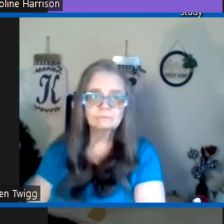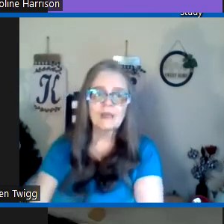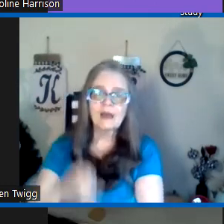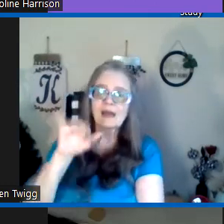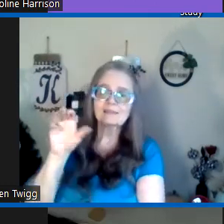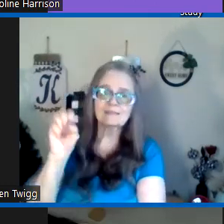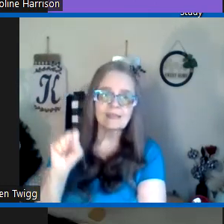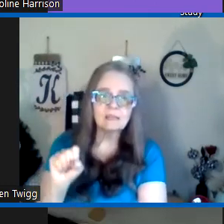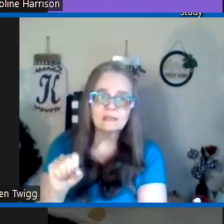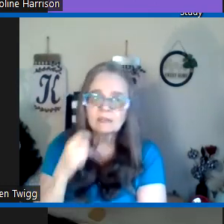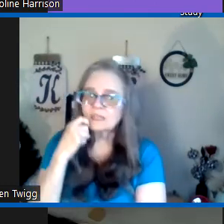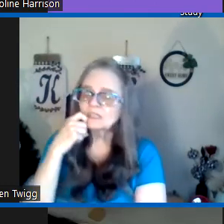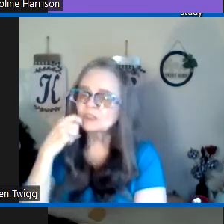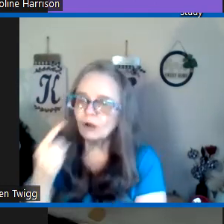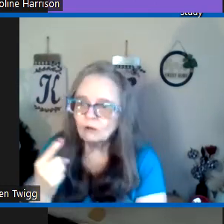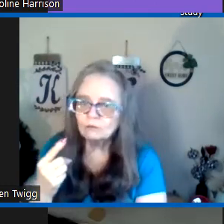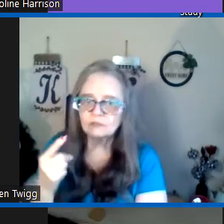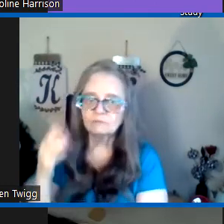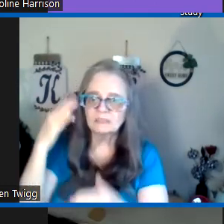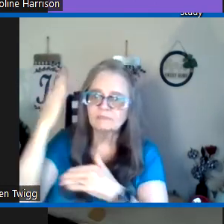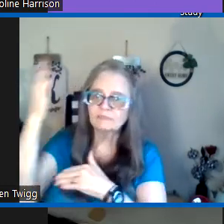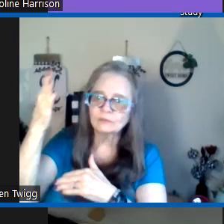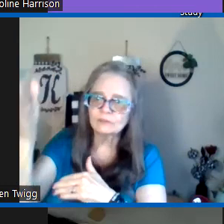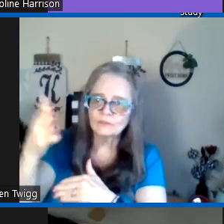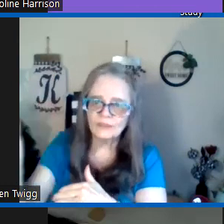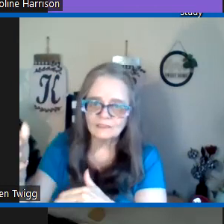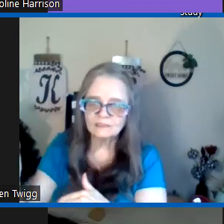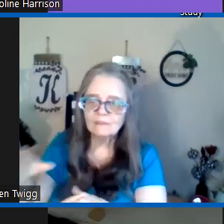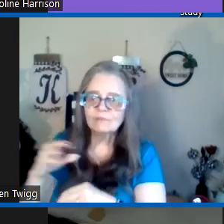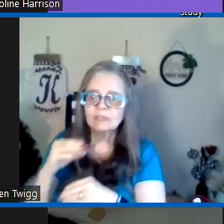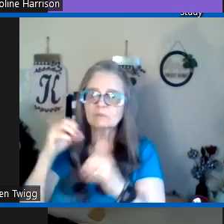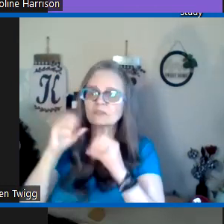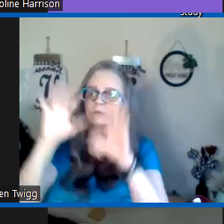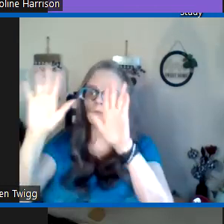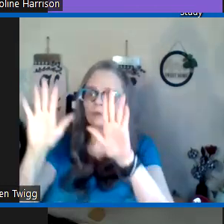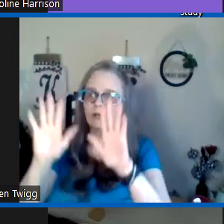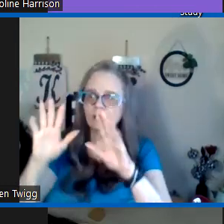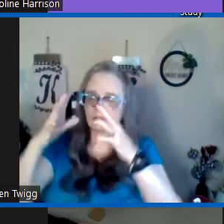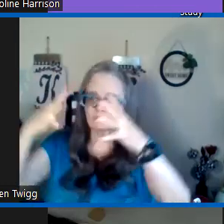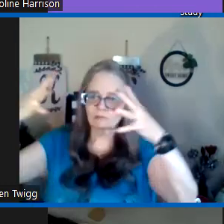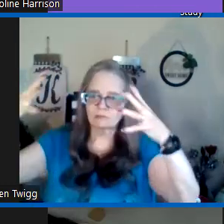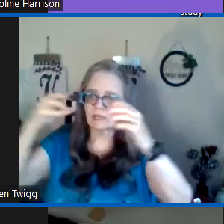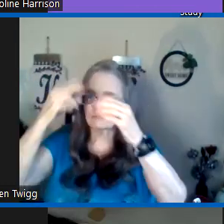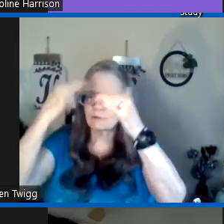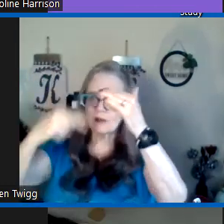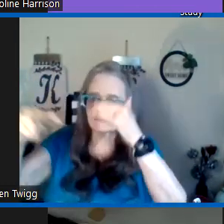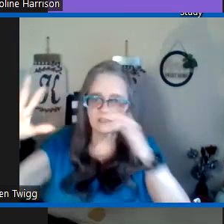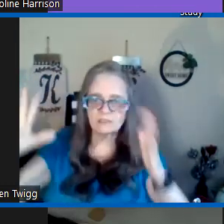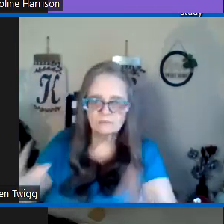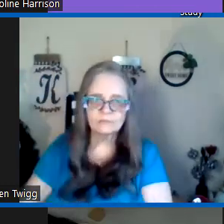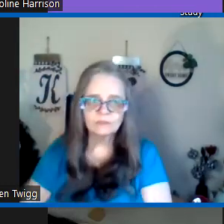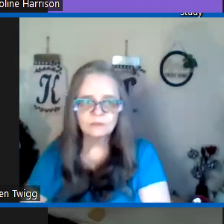Isaiah he told many future things he was a great